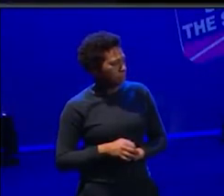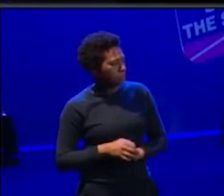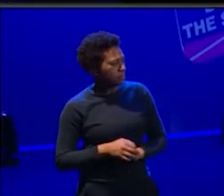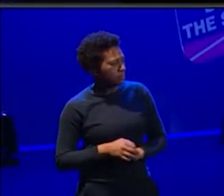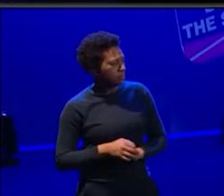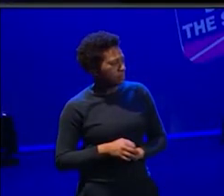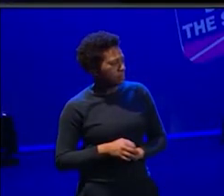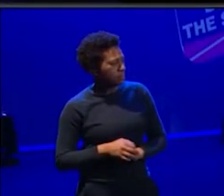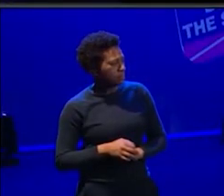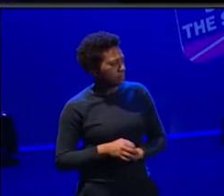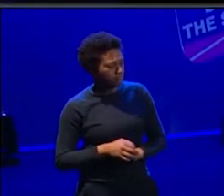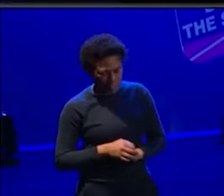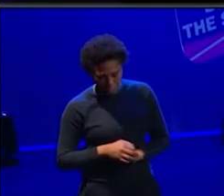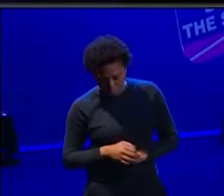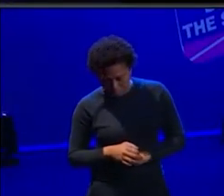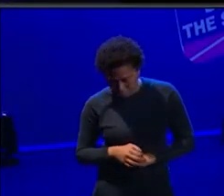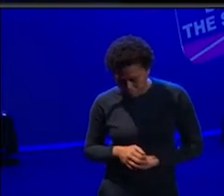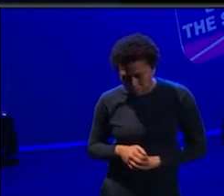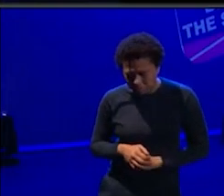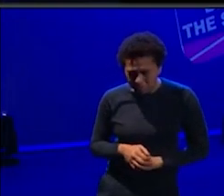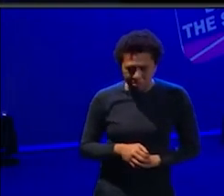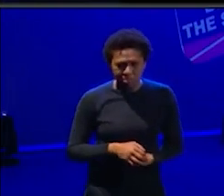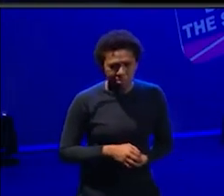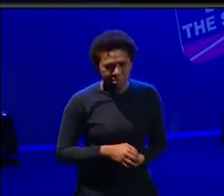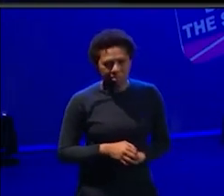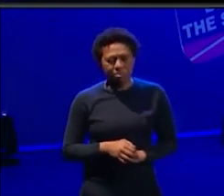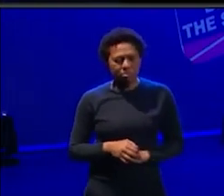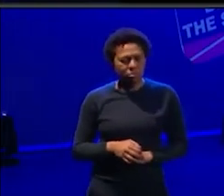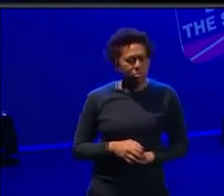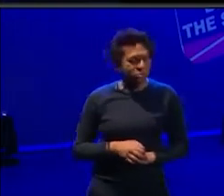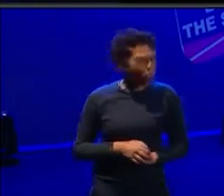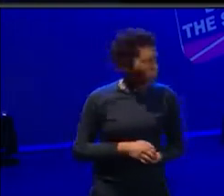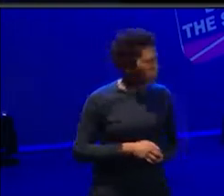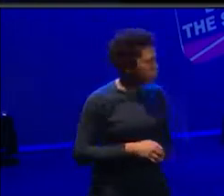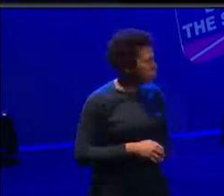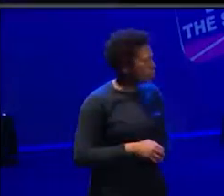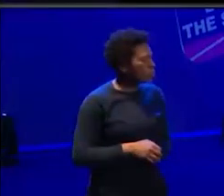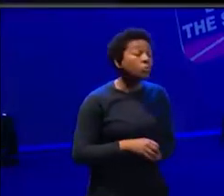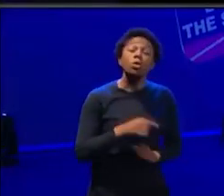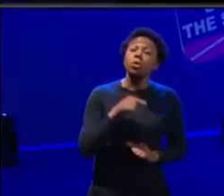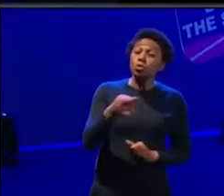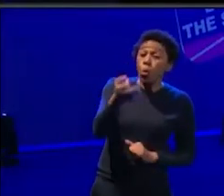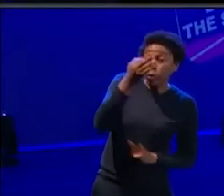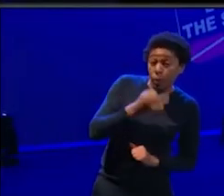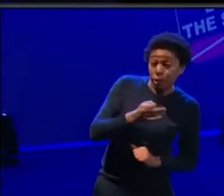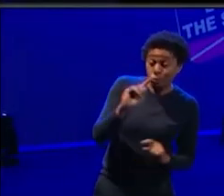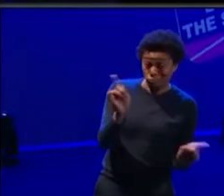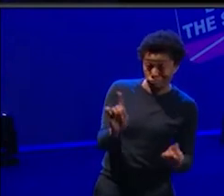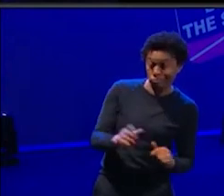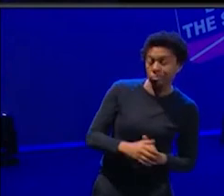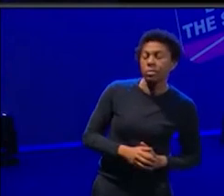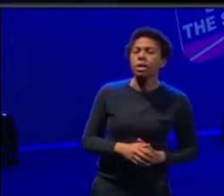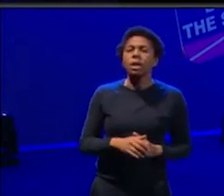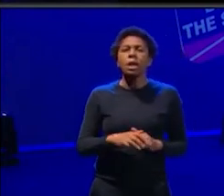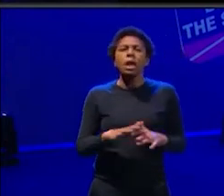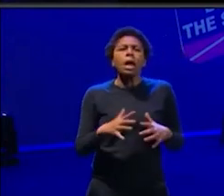charity or something not as glamorous or sort of as interesting? How do you push through those boundaries? So that was, how do you operate, um,